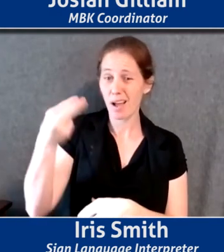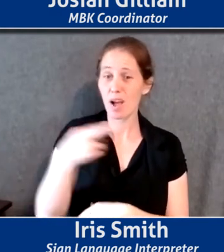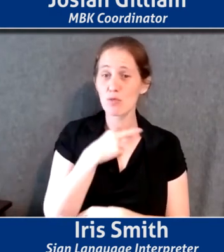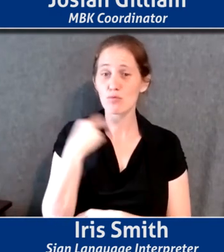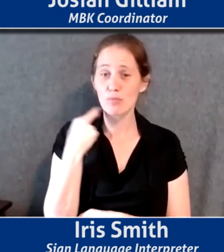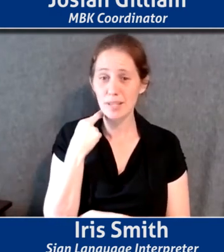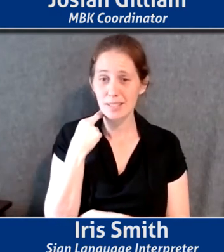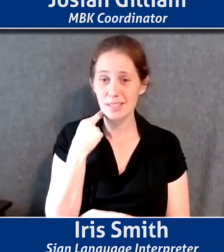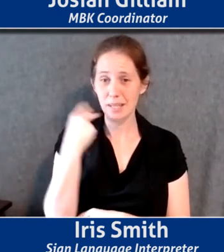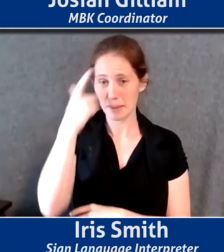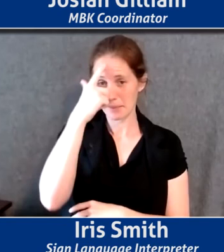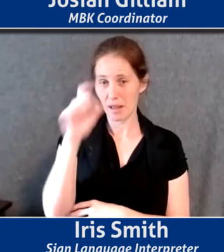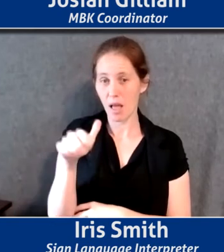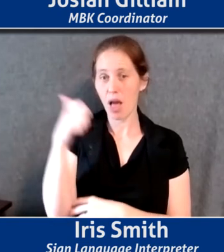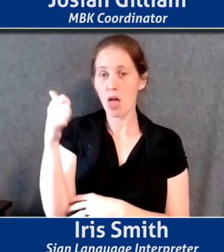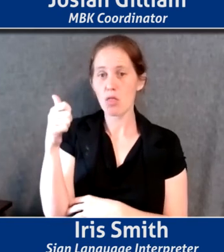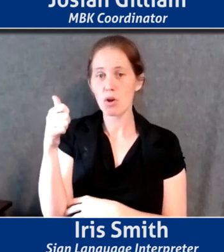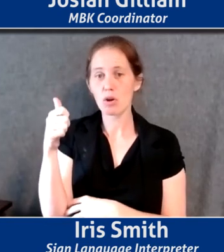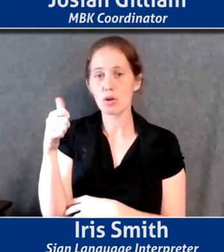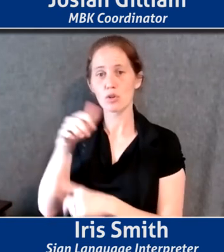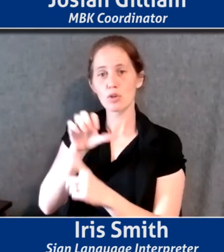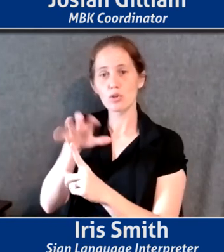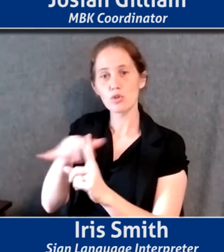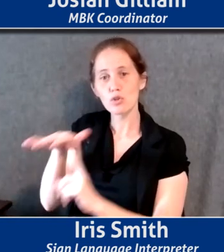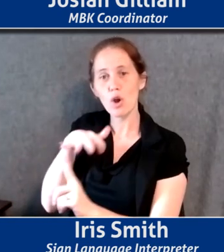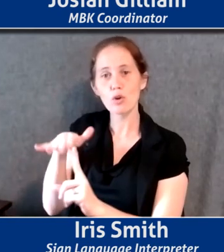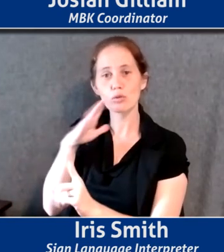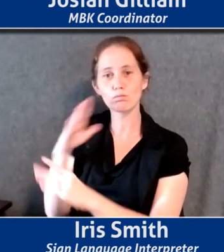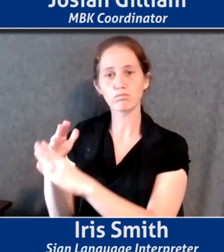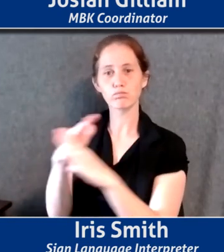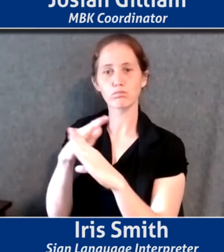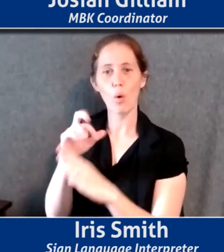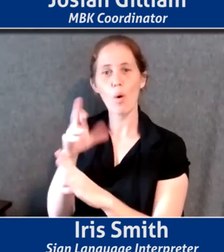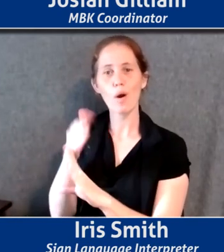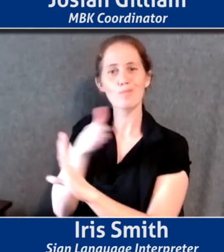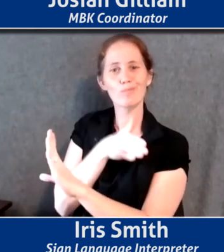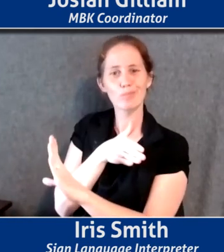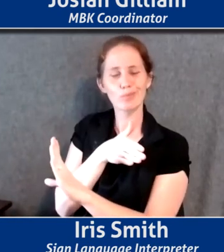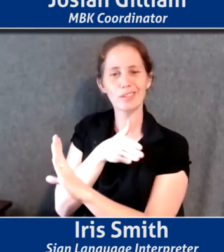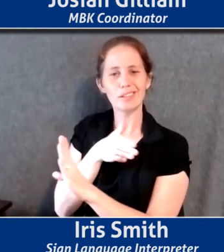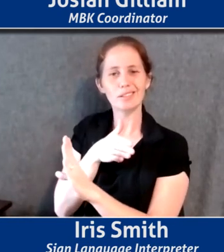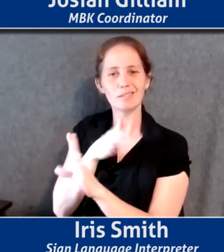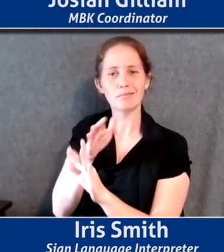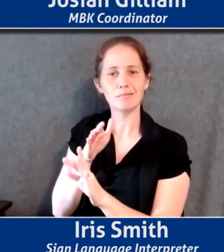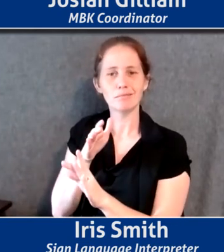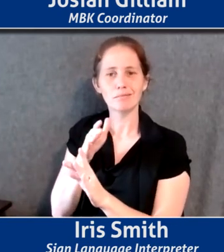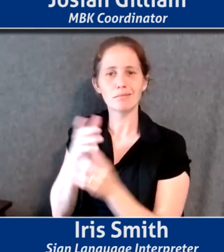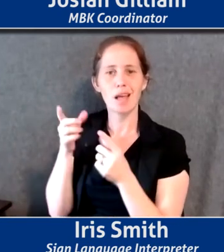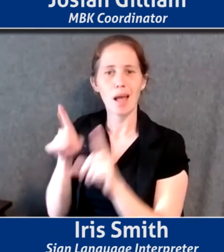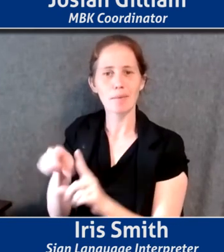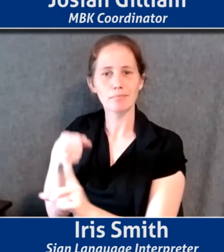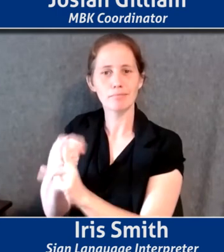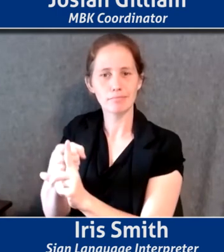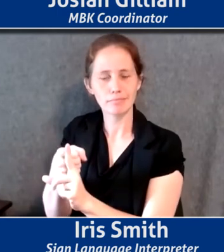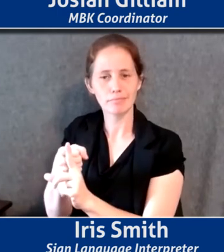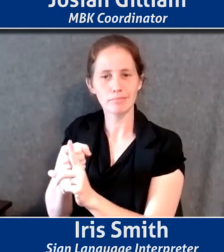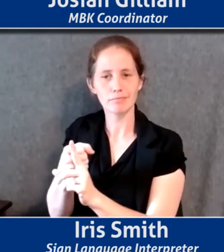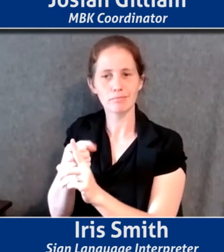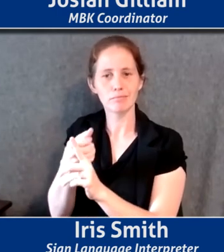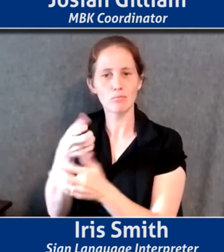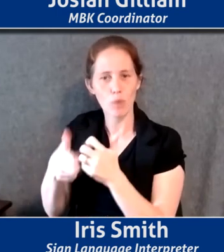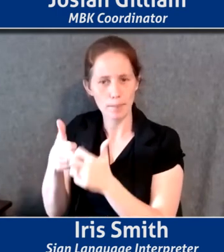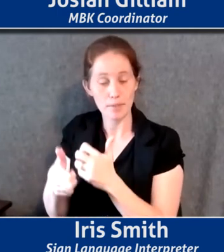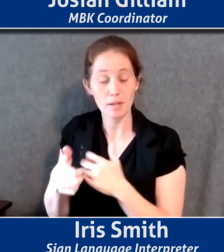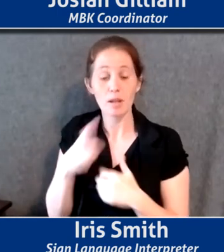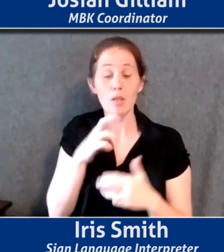because of other social determinants or preexisting conditions. Um, and the report that you're met that we're talking about now, uh,